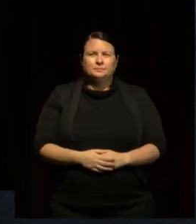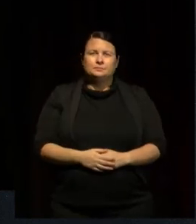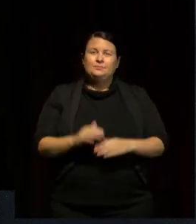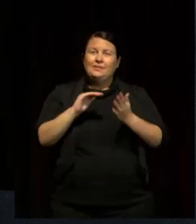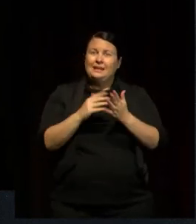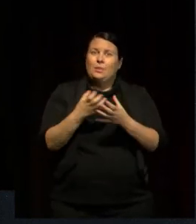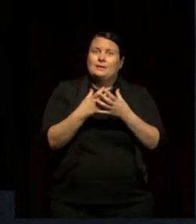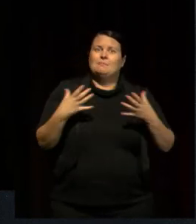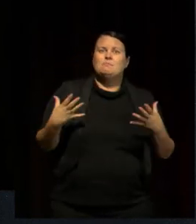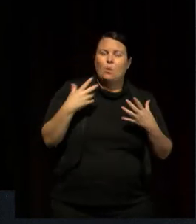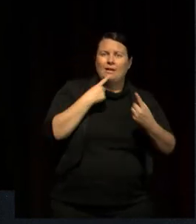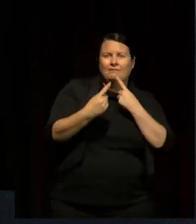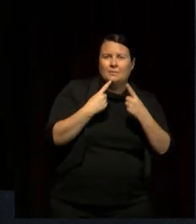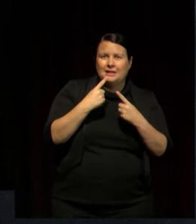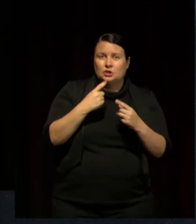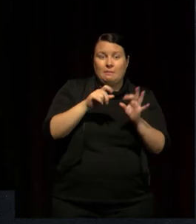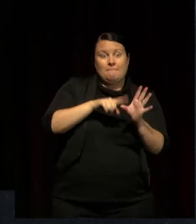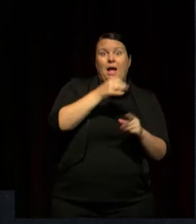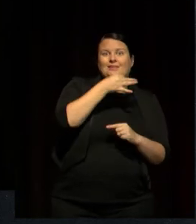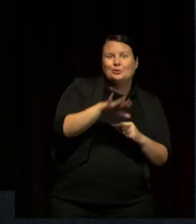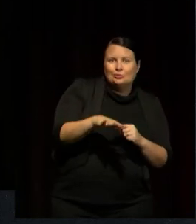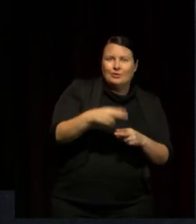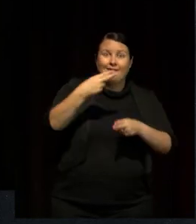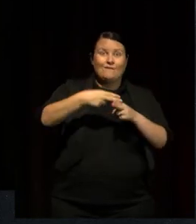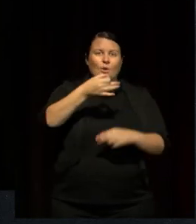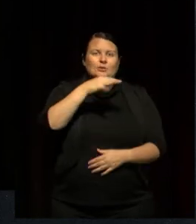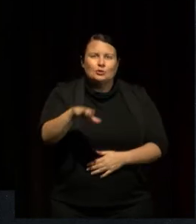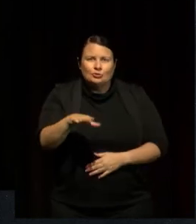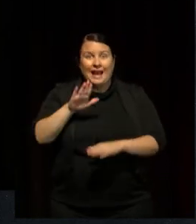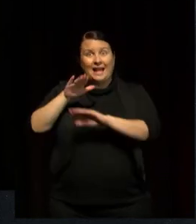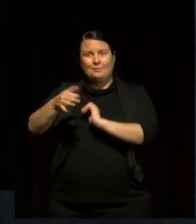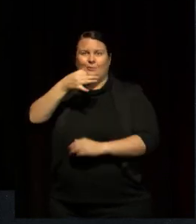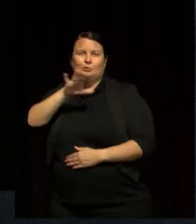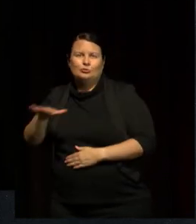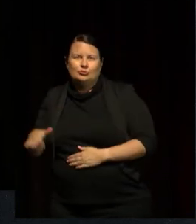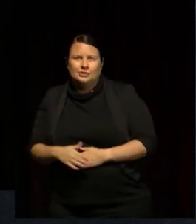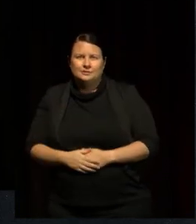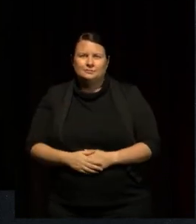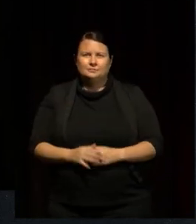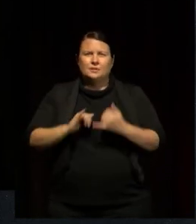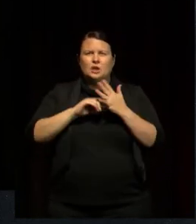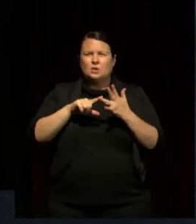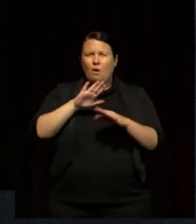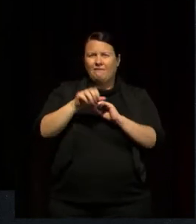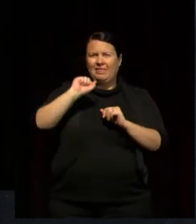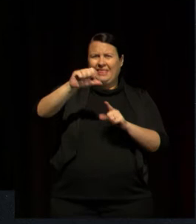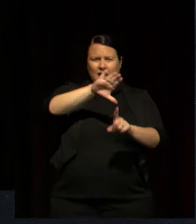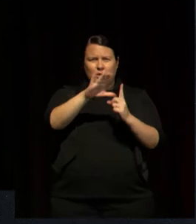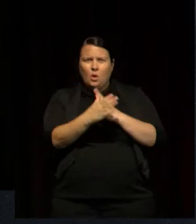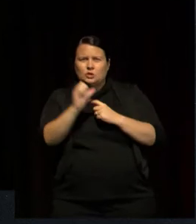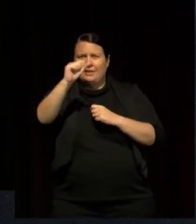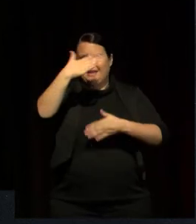for, and about children about their place in society, their material culture, and their stories.